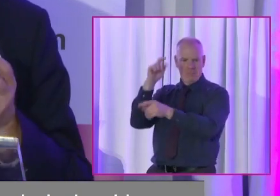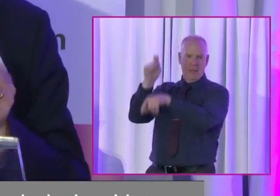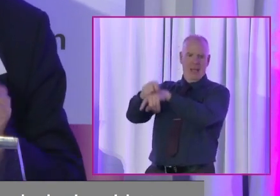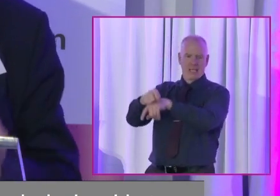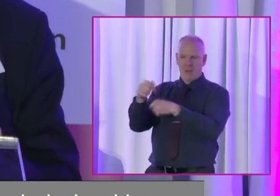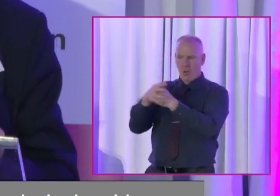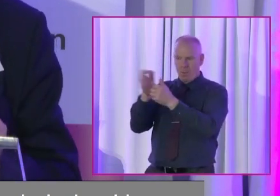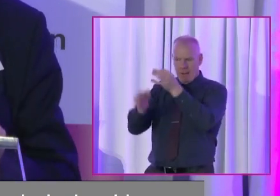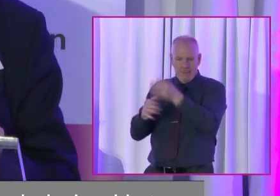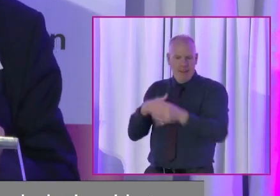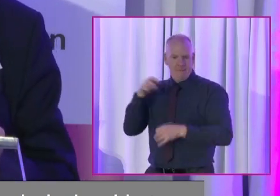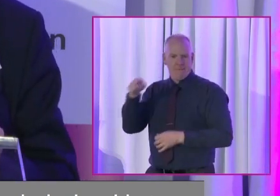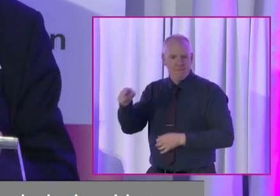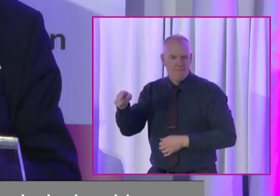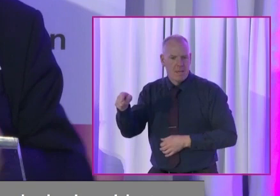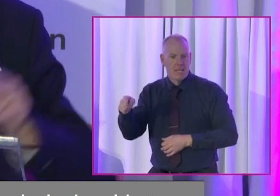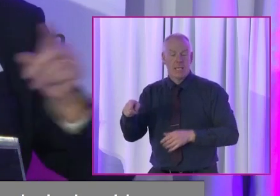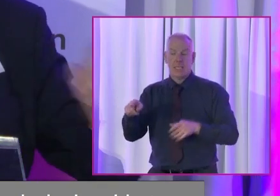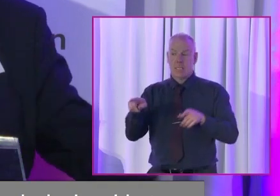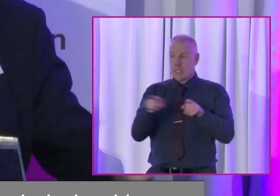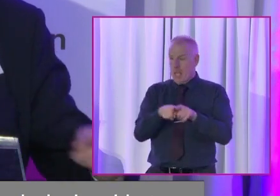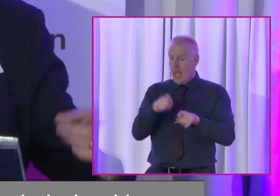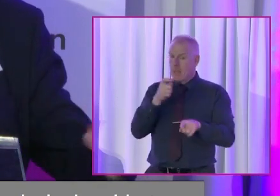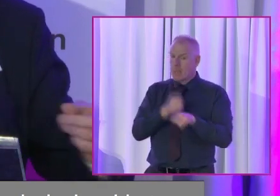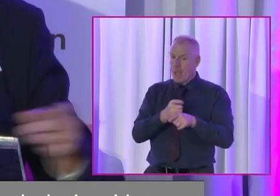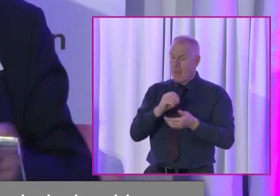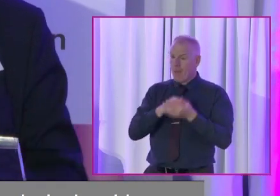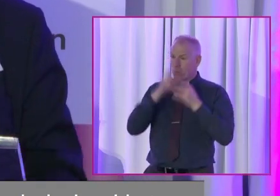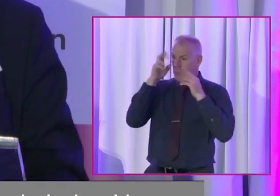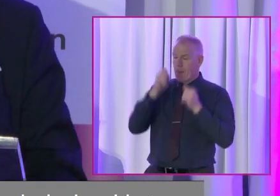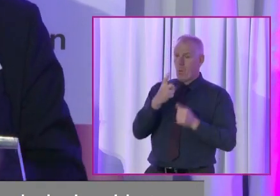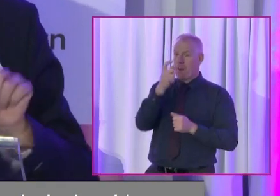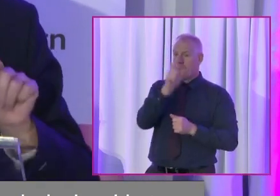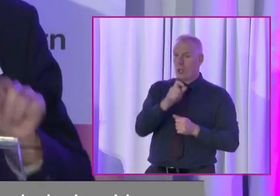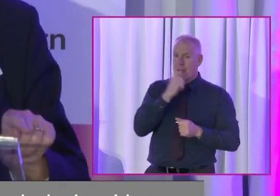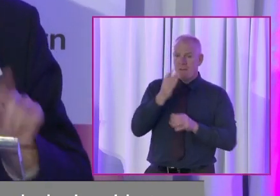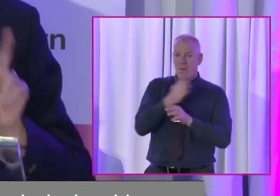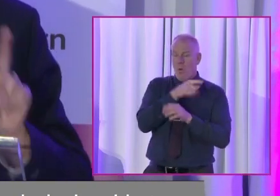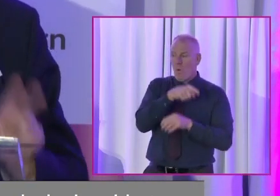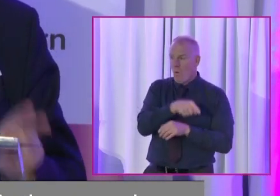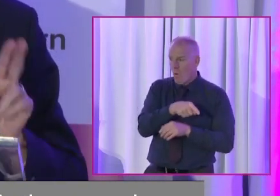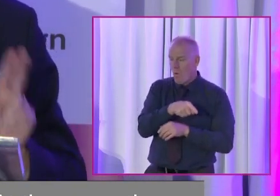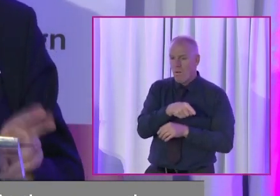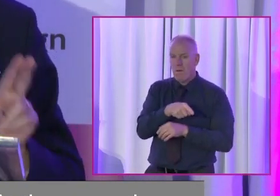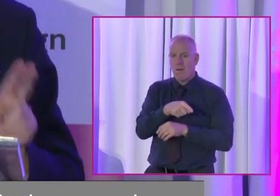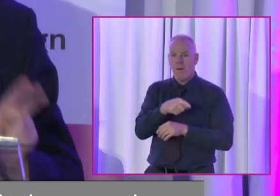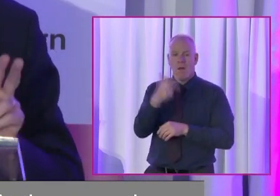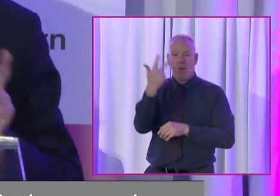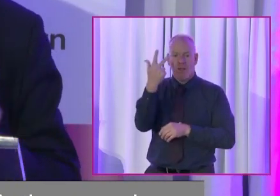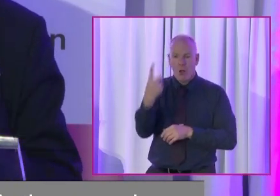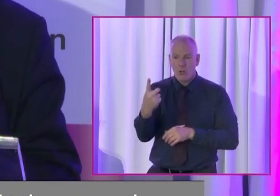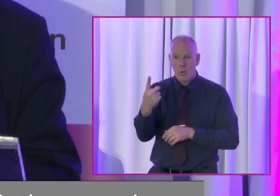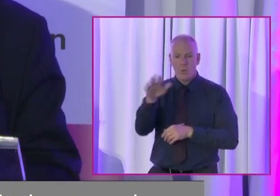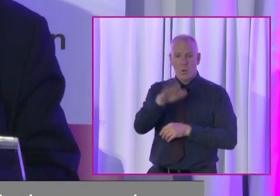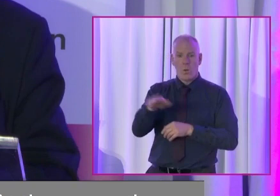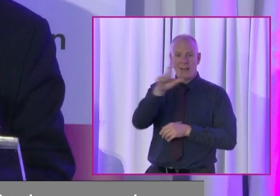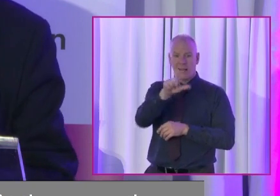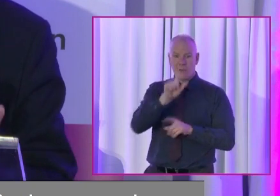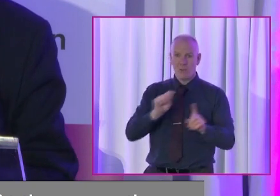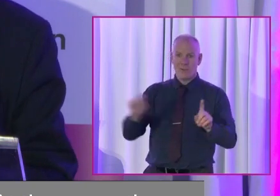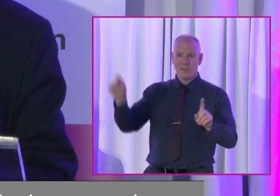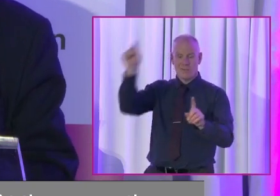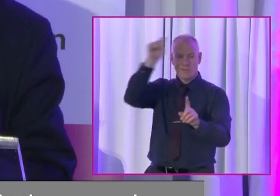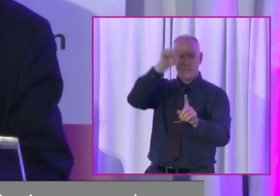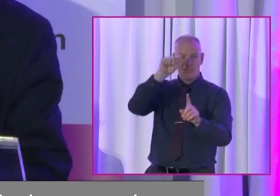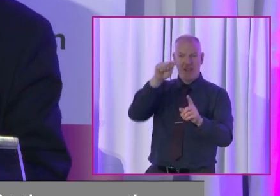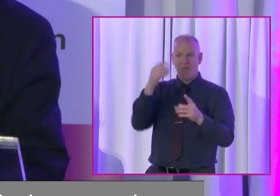At the same time, this goes back to one of the speakers. At the same time, there are 31 local authorities and there's five